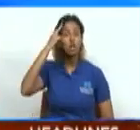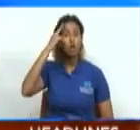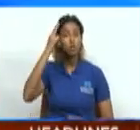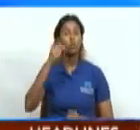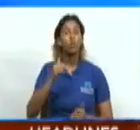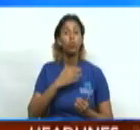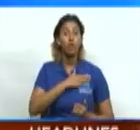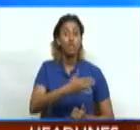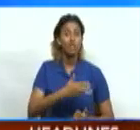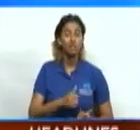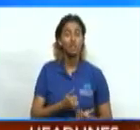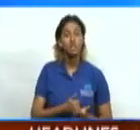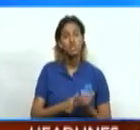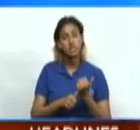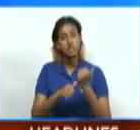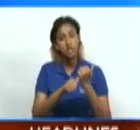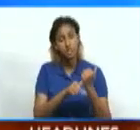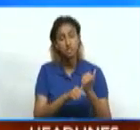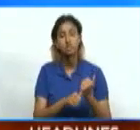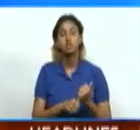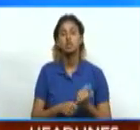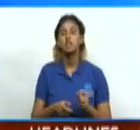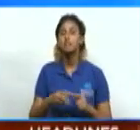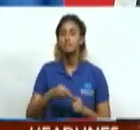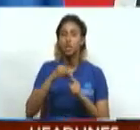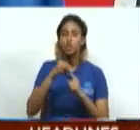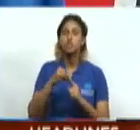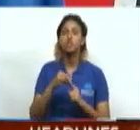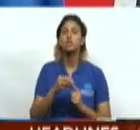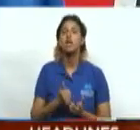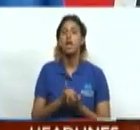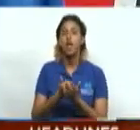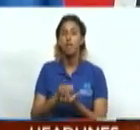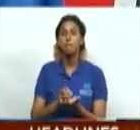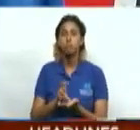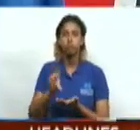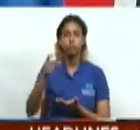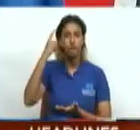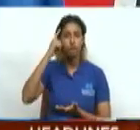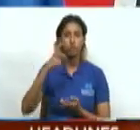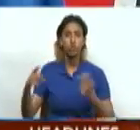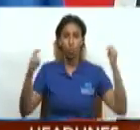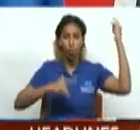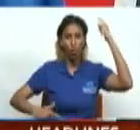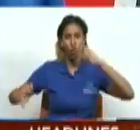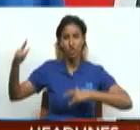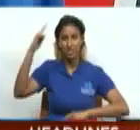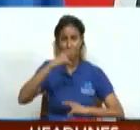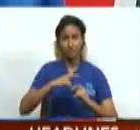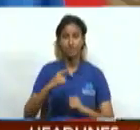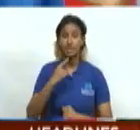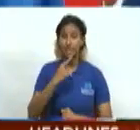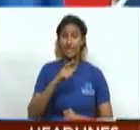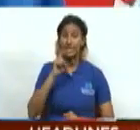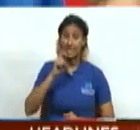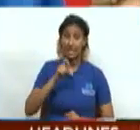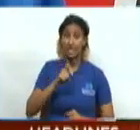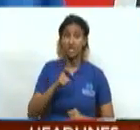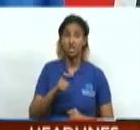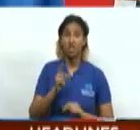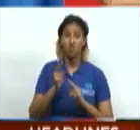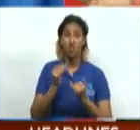country in its energy transition thrust, particularly tourism. But you need to do the investment now, so that when